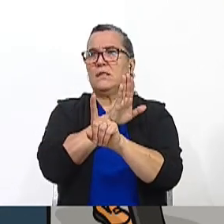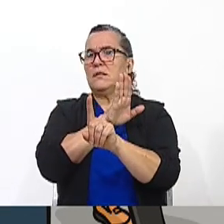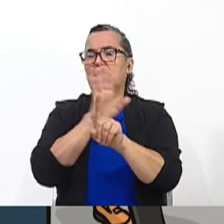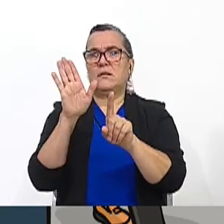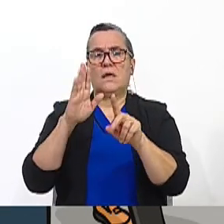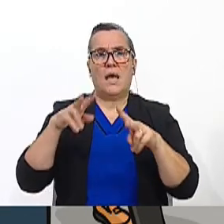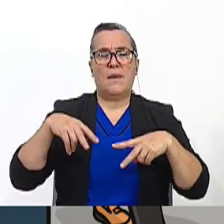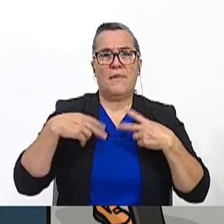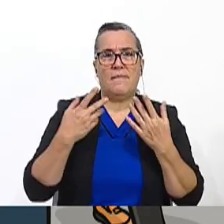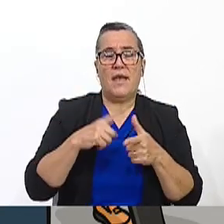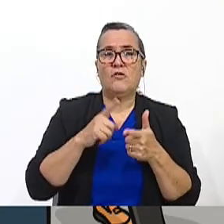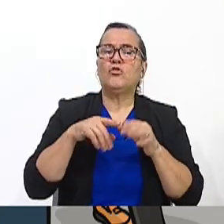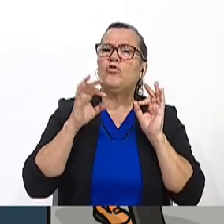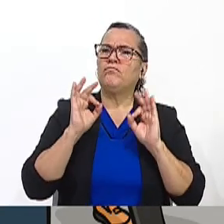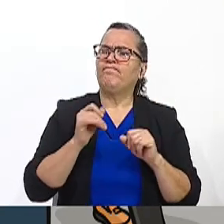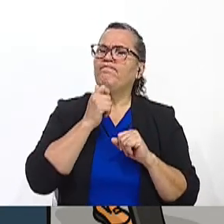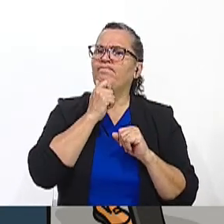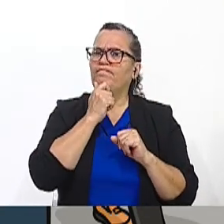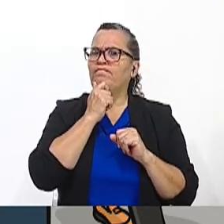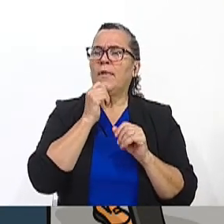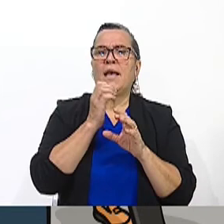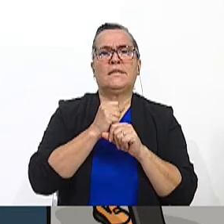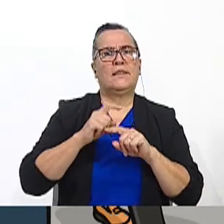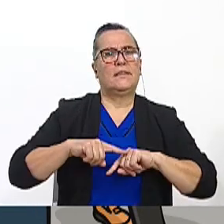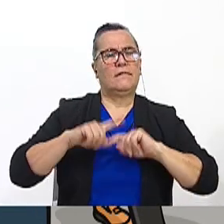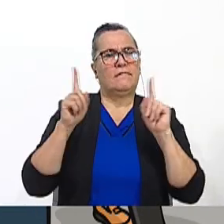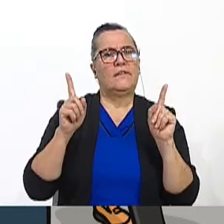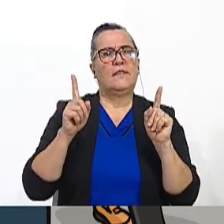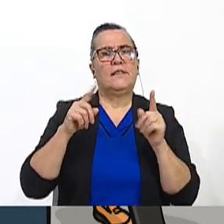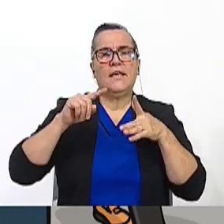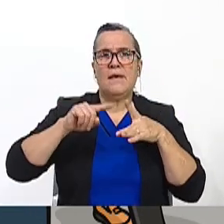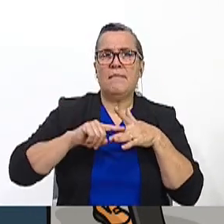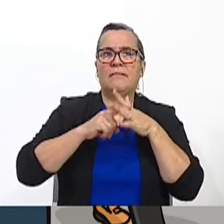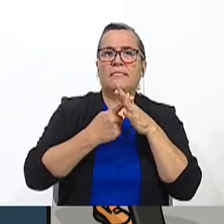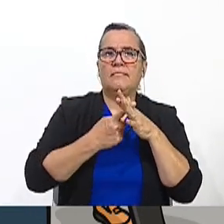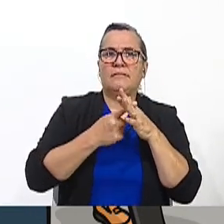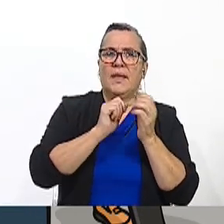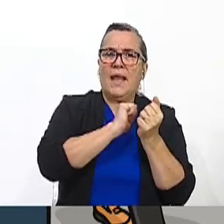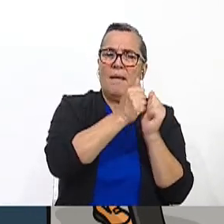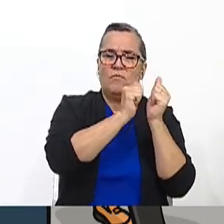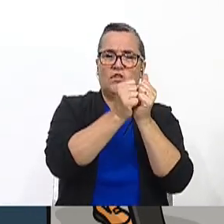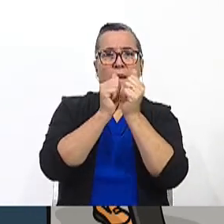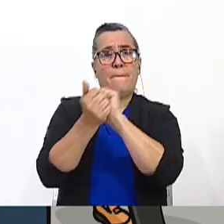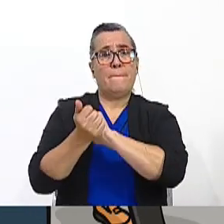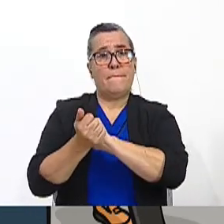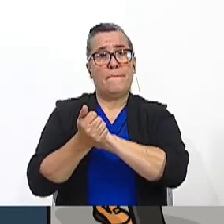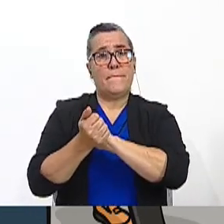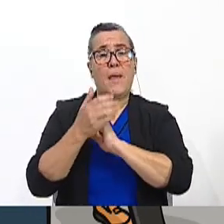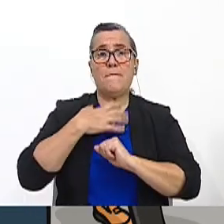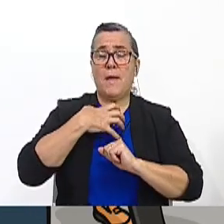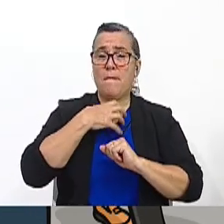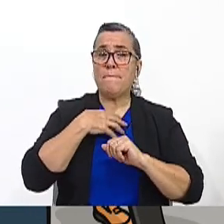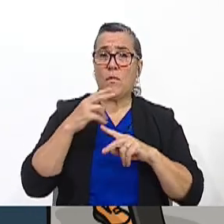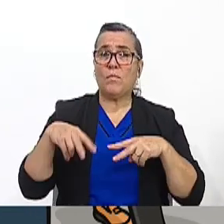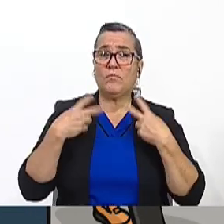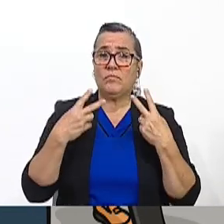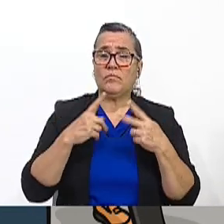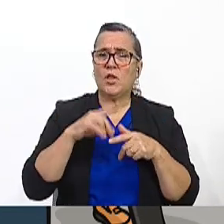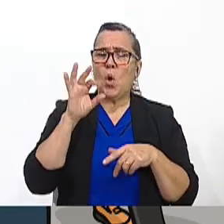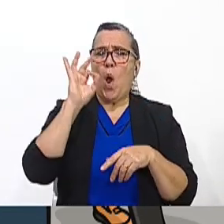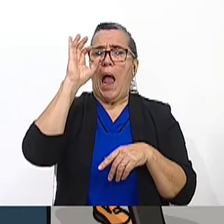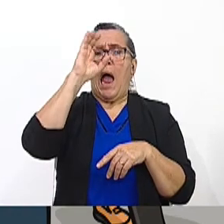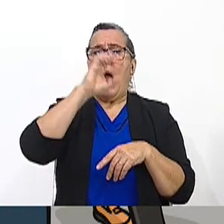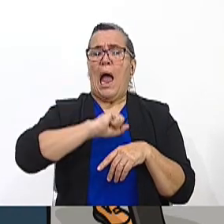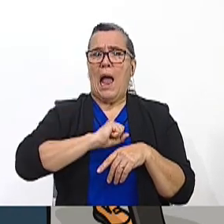So I decided to do something different. And I started making change in my own life. And I discovered